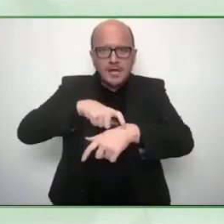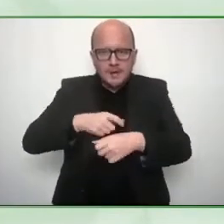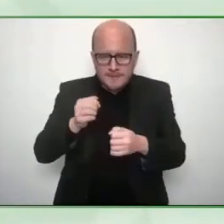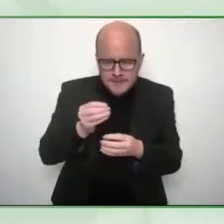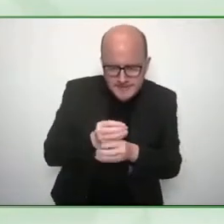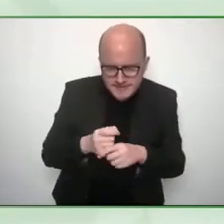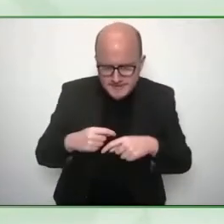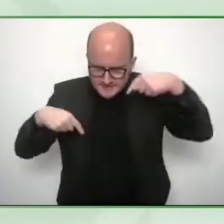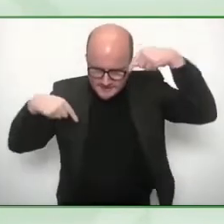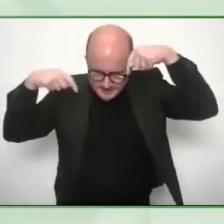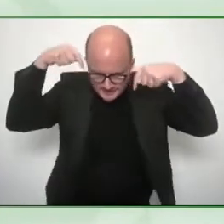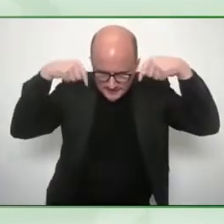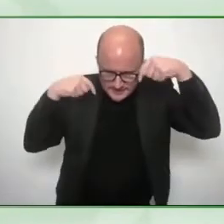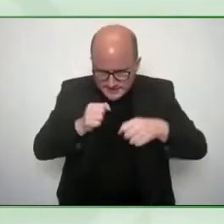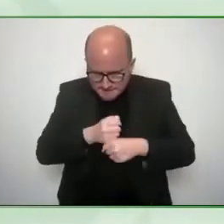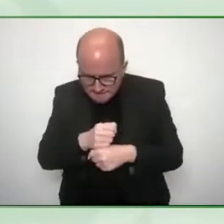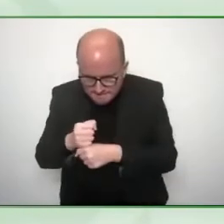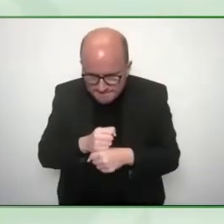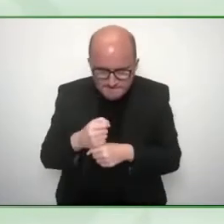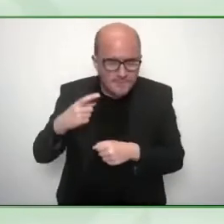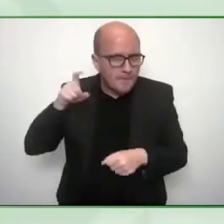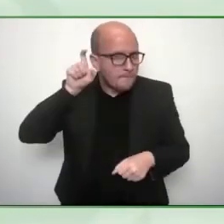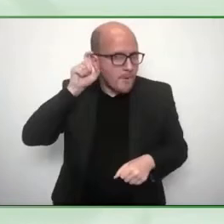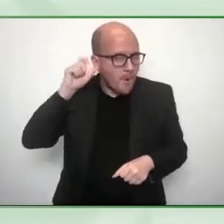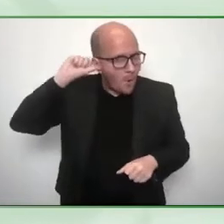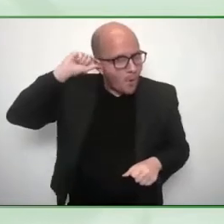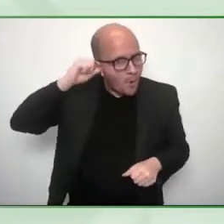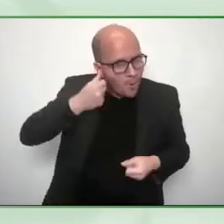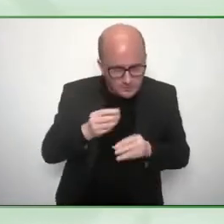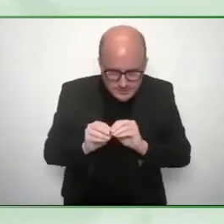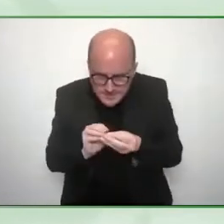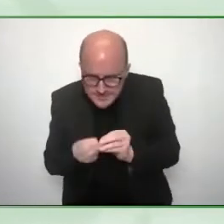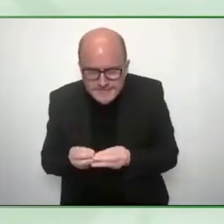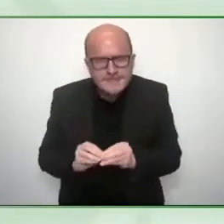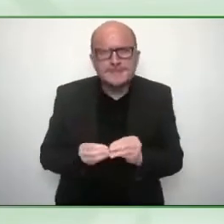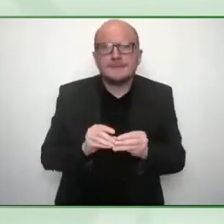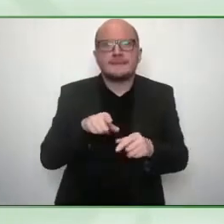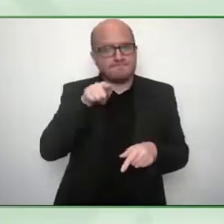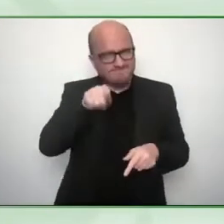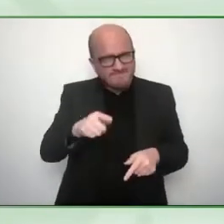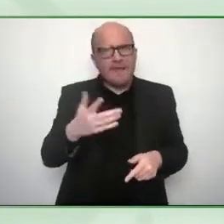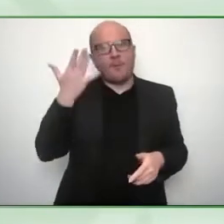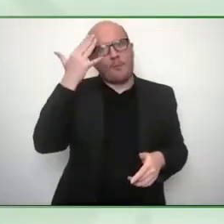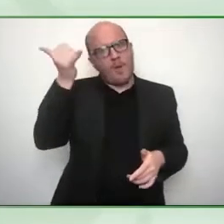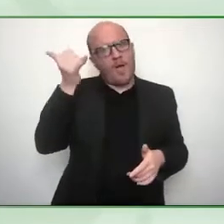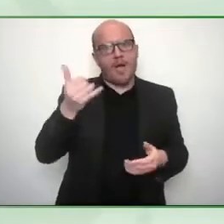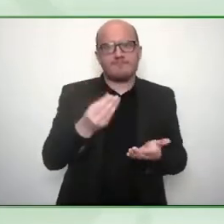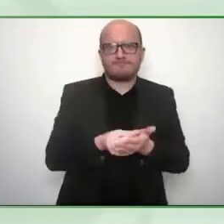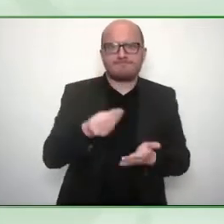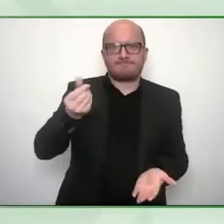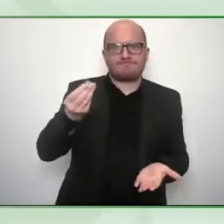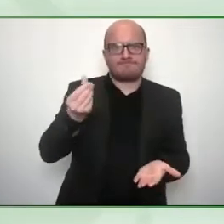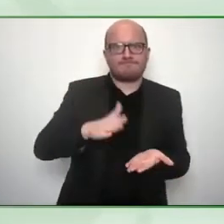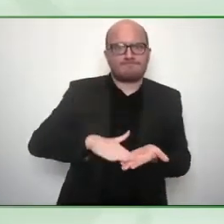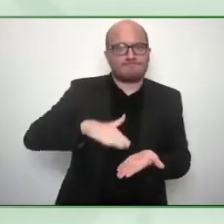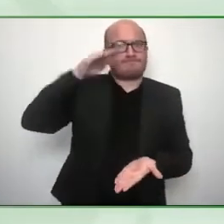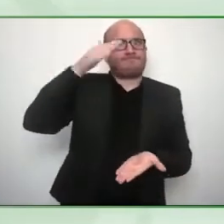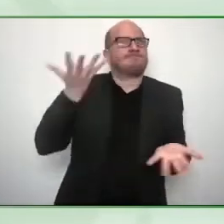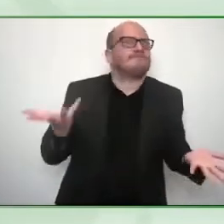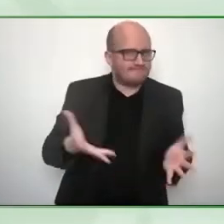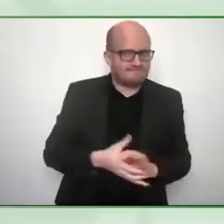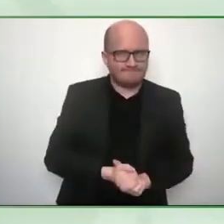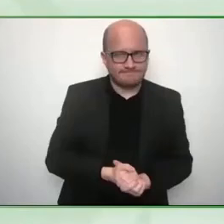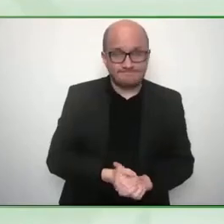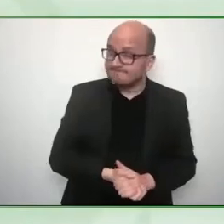build the to build the mold yeah and and that's a part of it and and I think also maybe Brian can